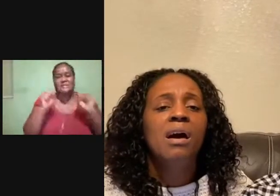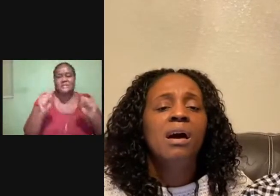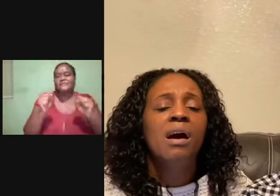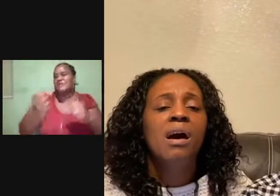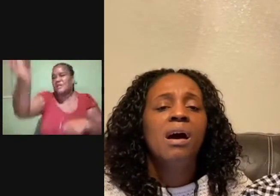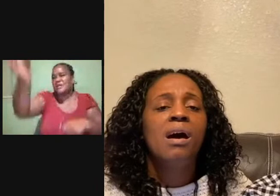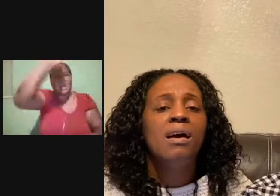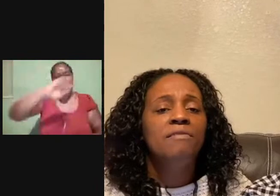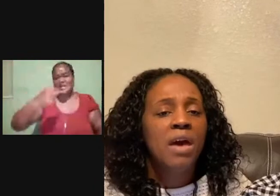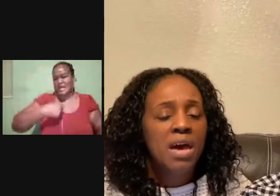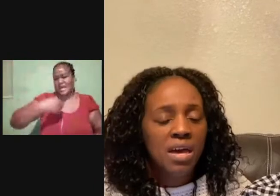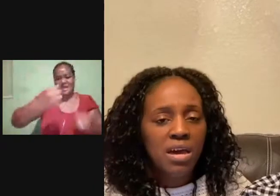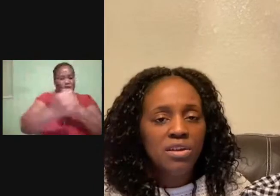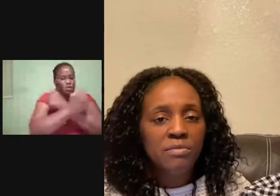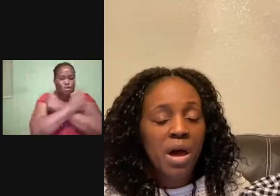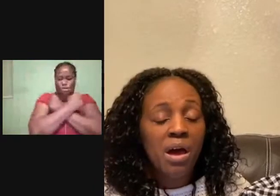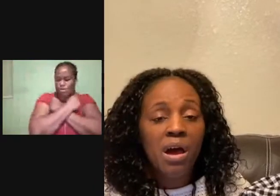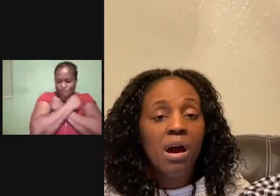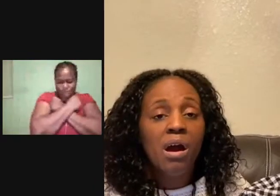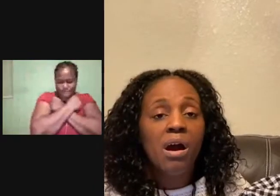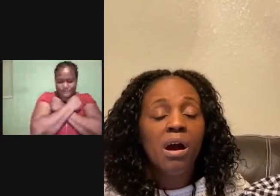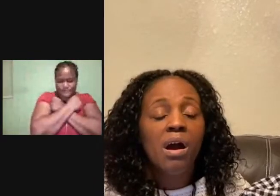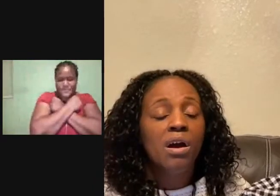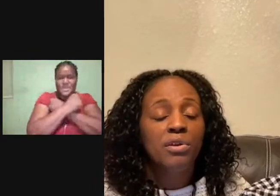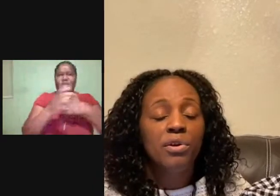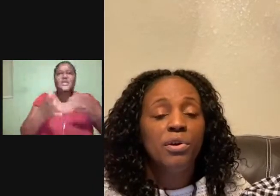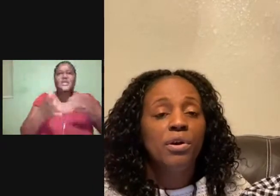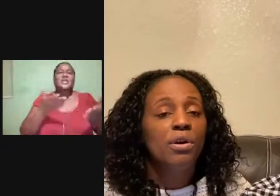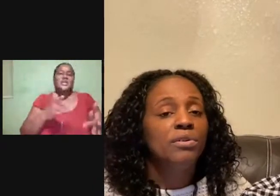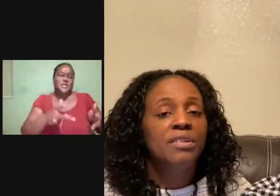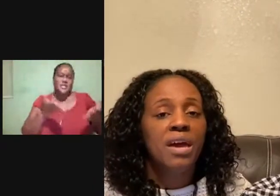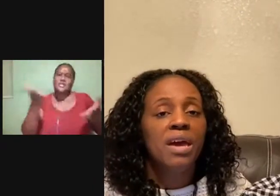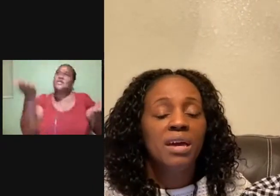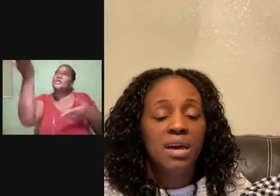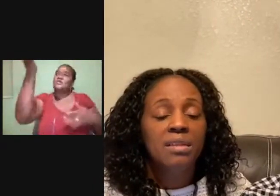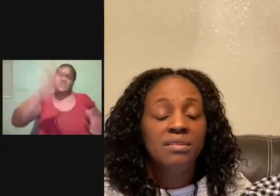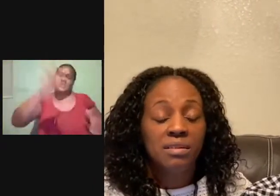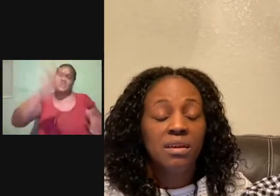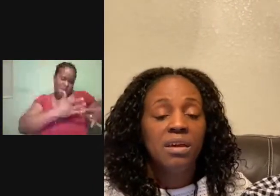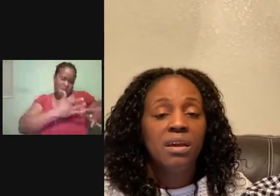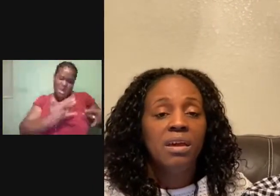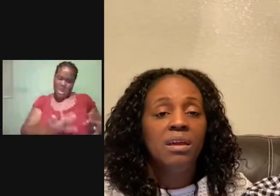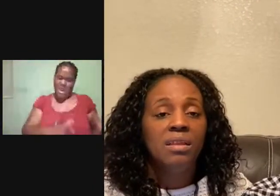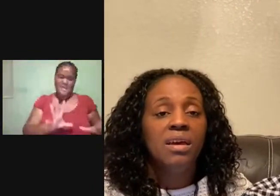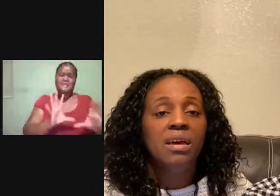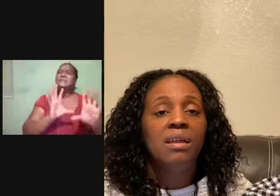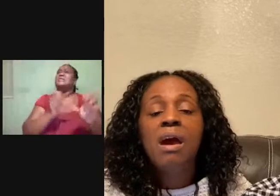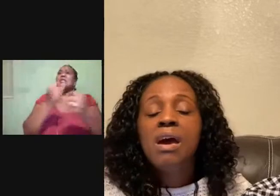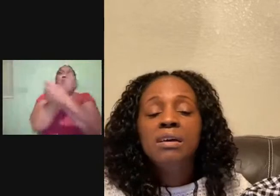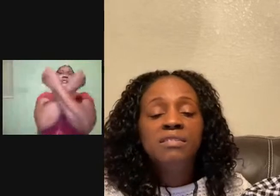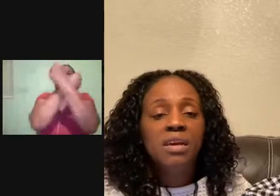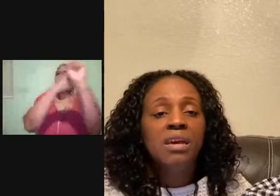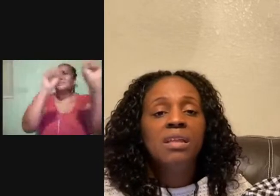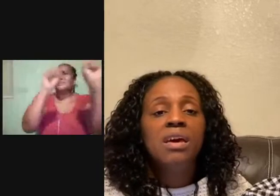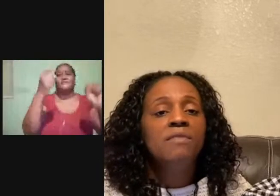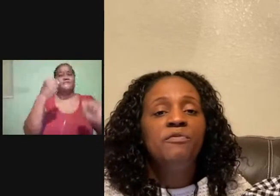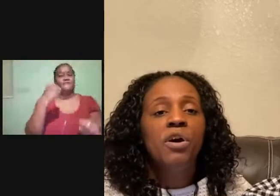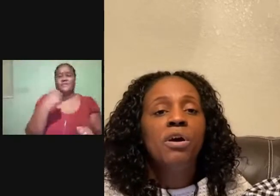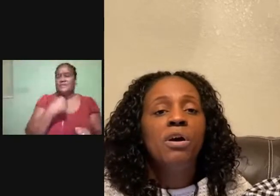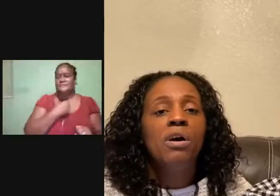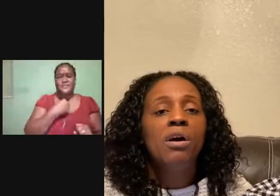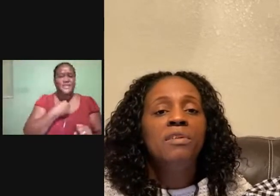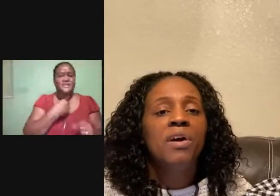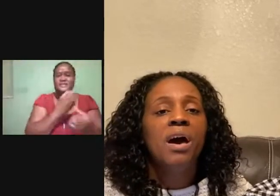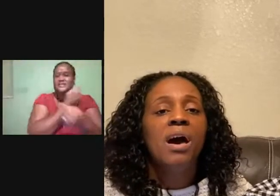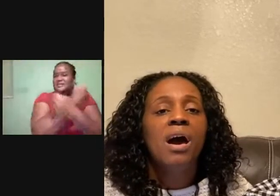love. Here's my heart, oh, take and seal it. Seal it